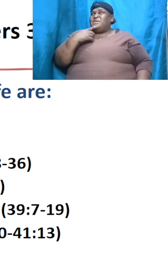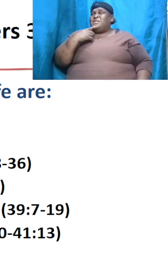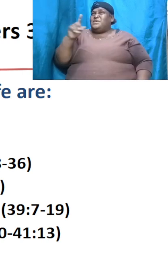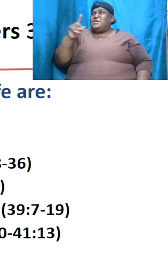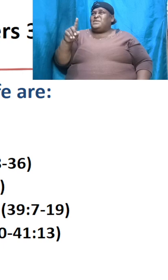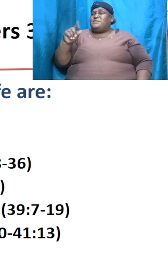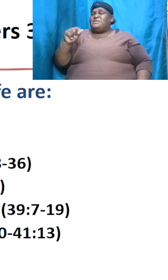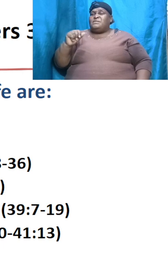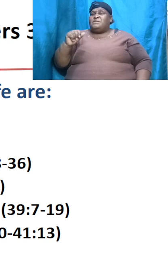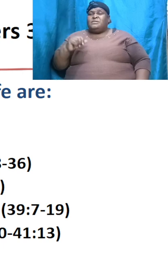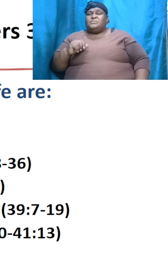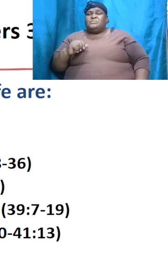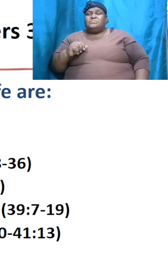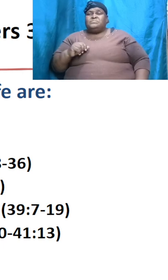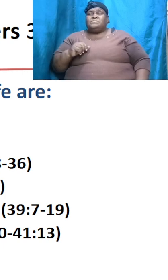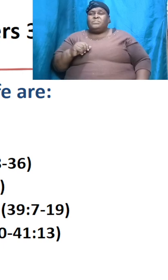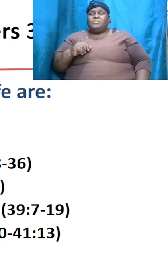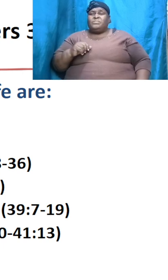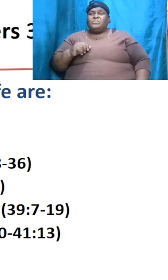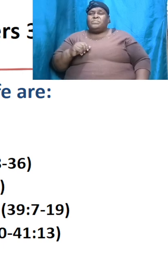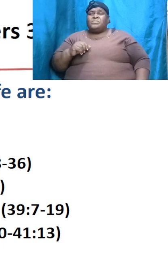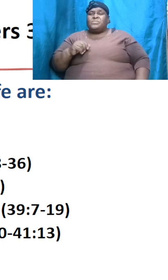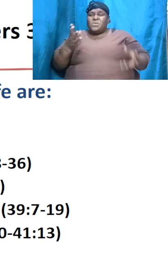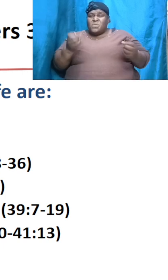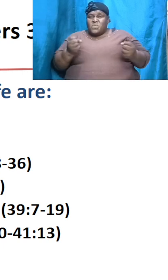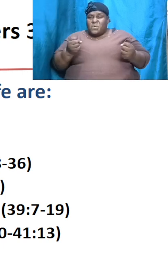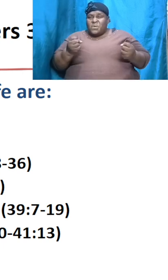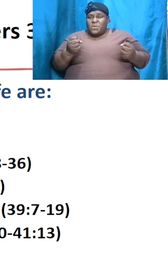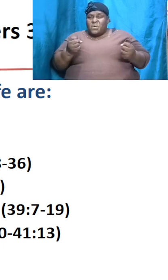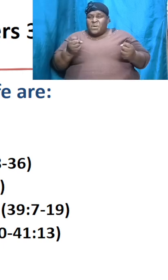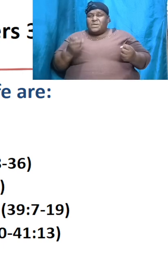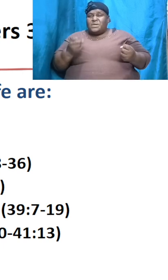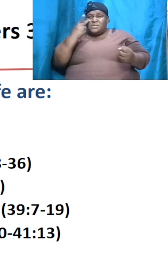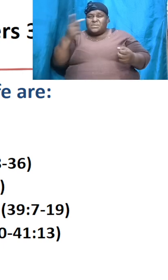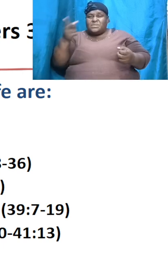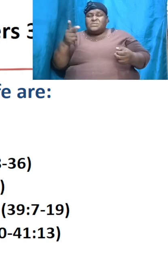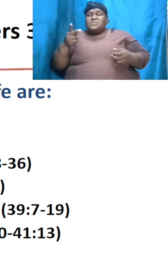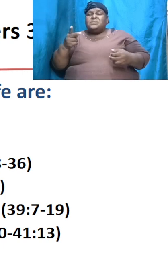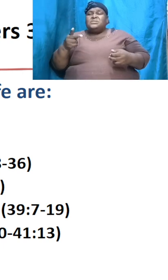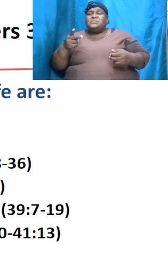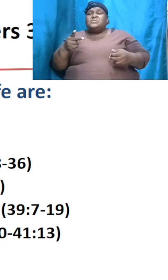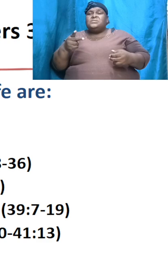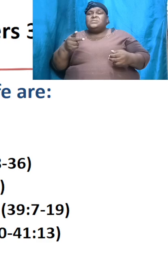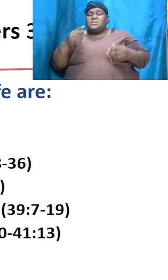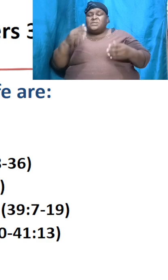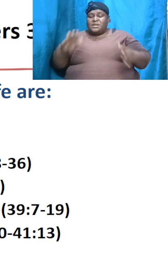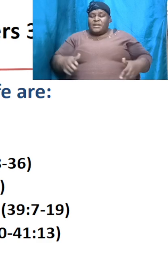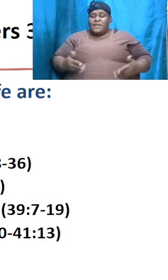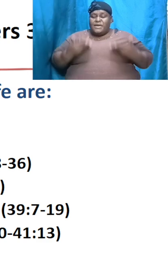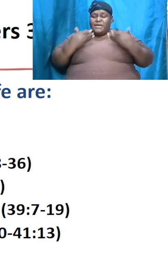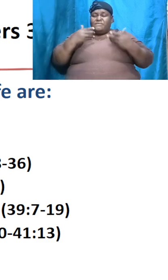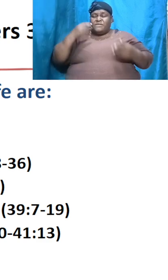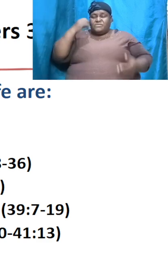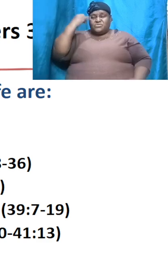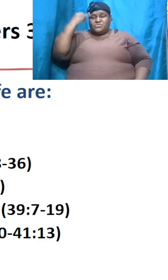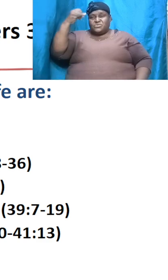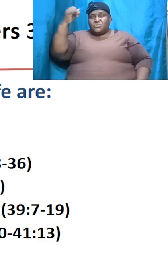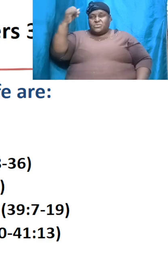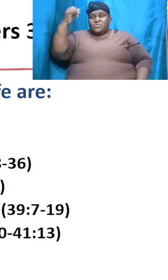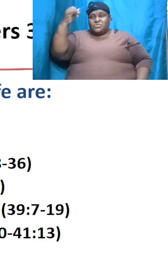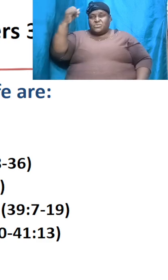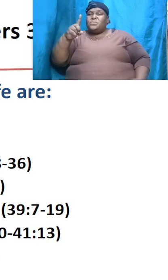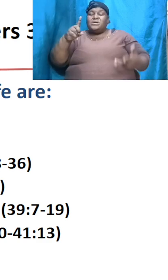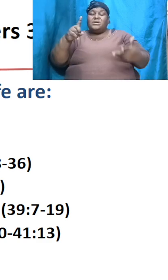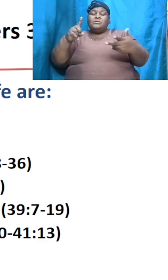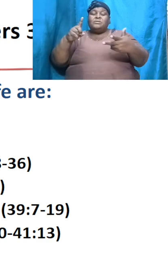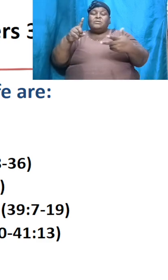bear that in mind then I want us to look at some main points here in the life of Joseph one he was loved by